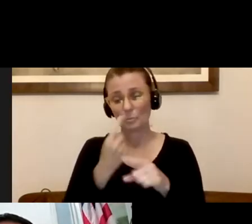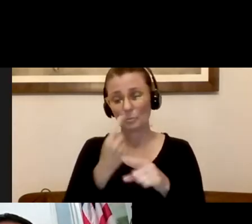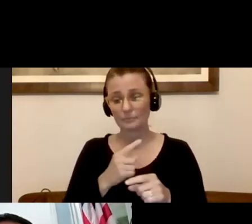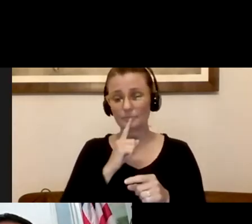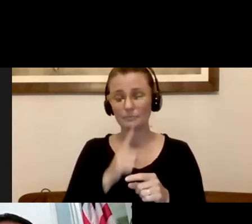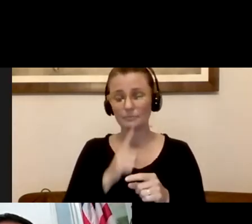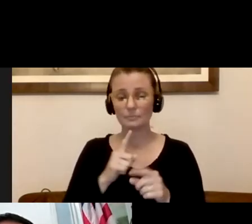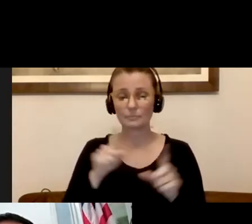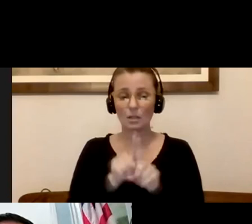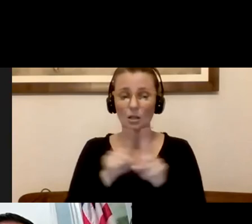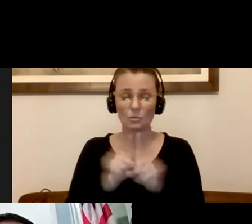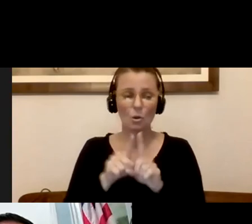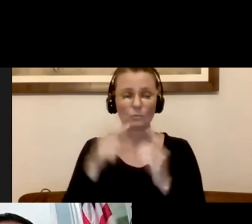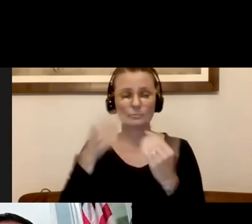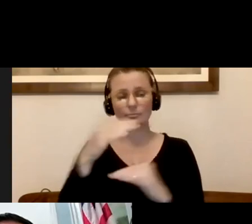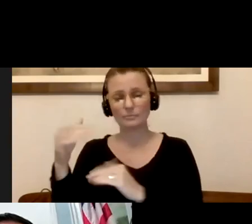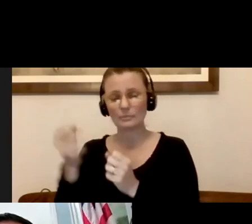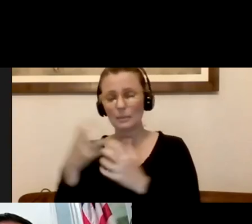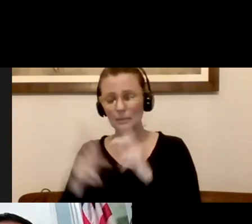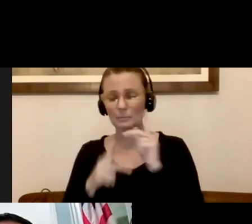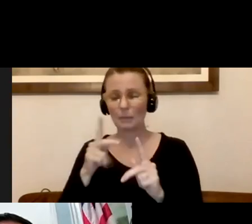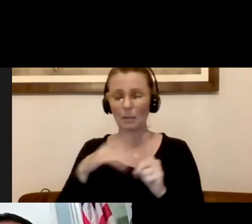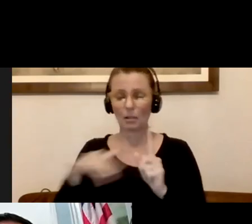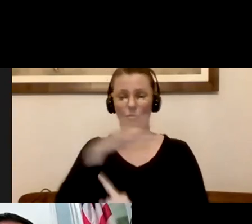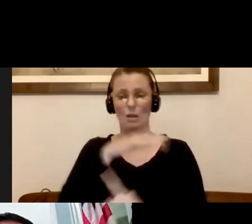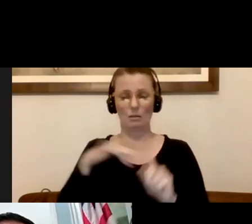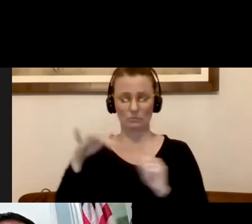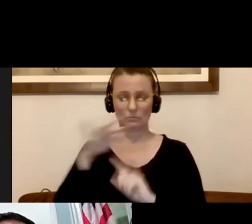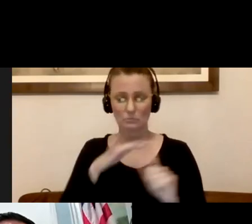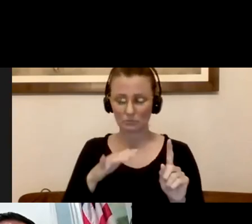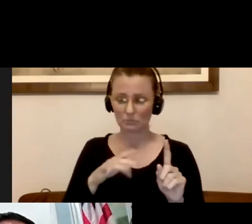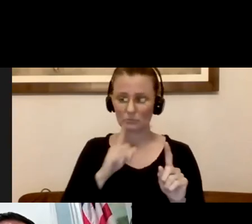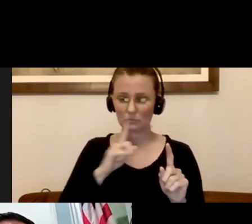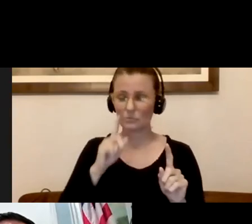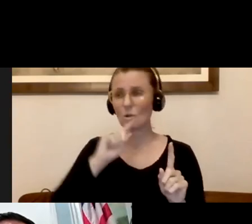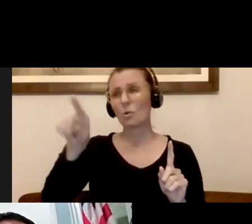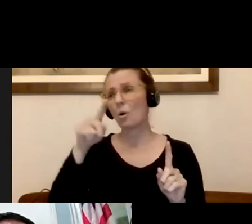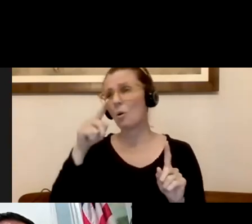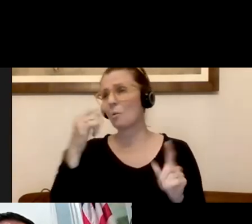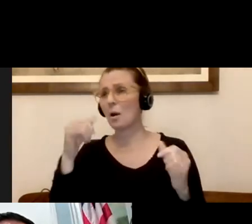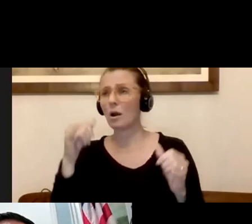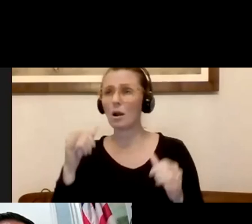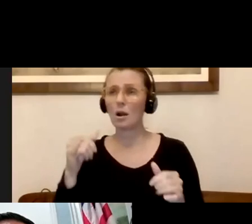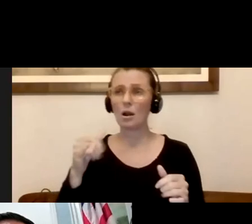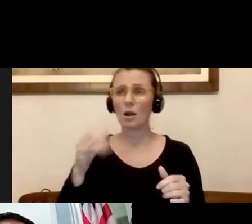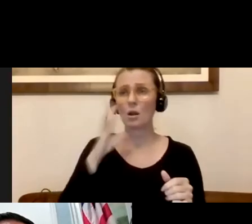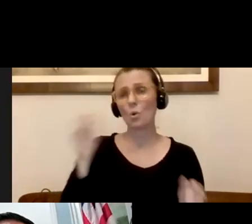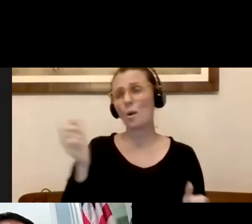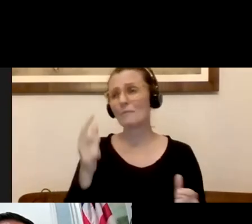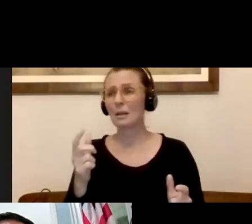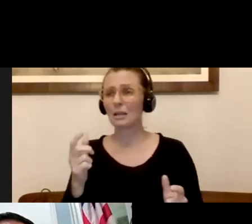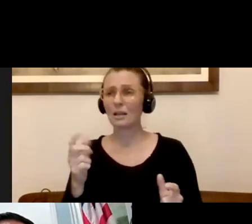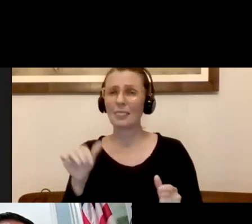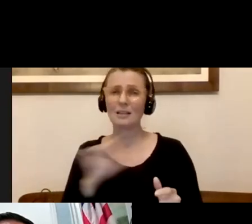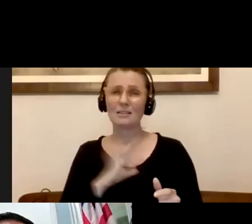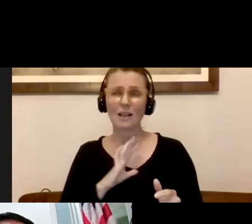And it's also limiting how many people we have around us. Don't go to a party knowing, oh, I know everybody. And that's